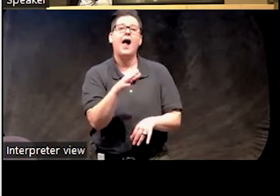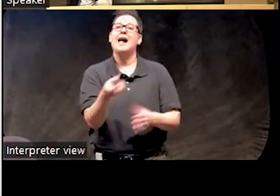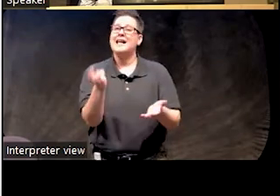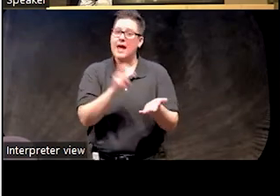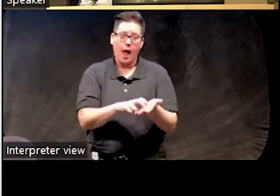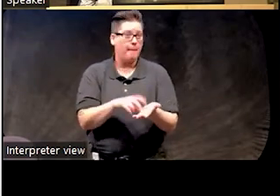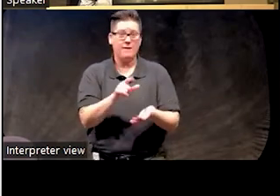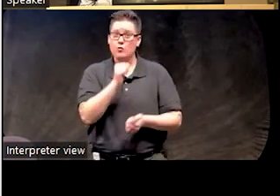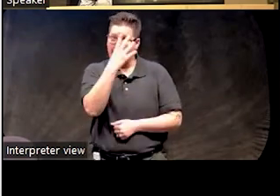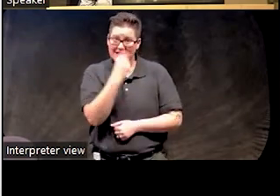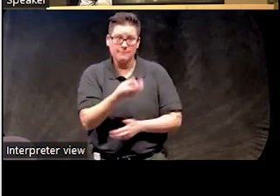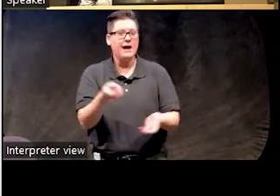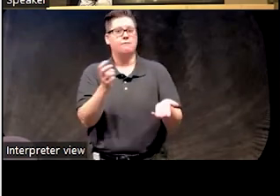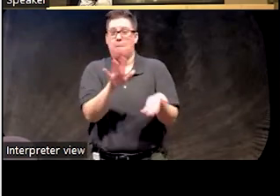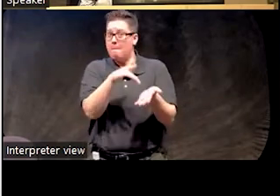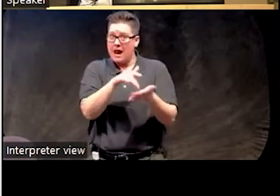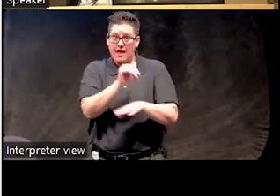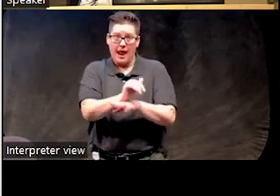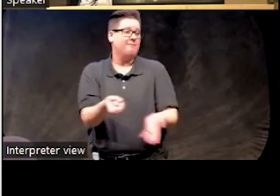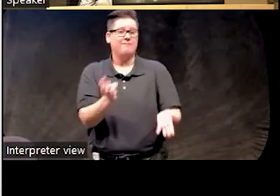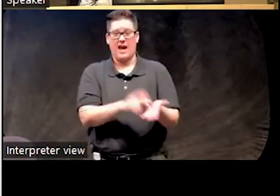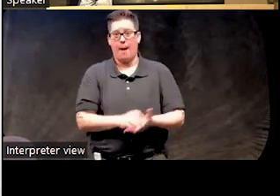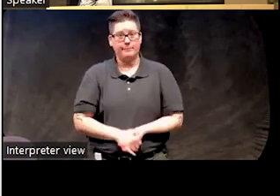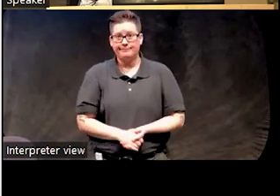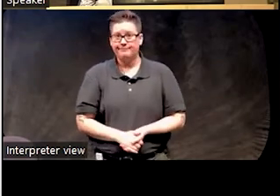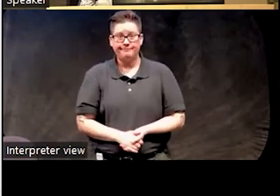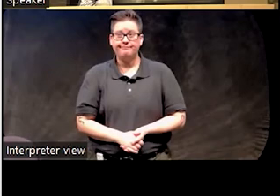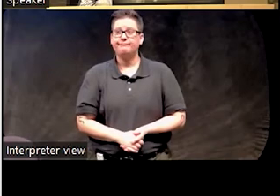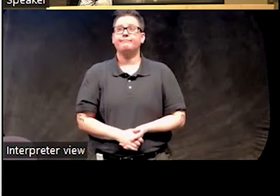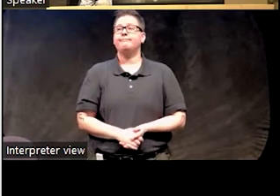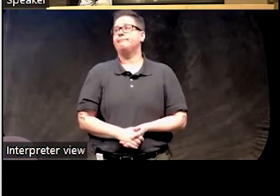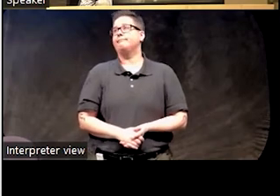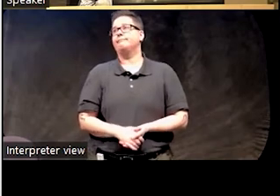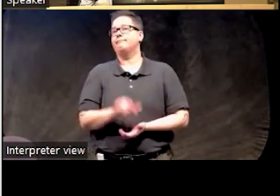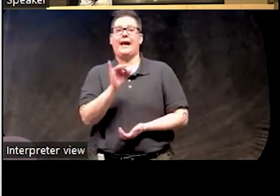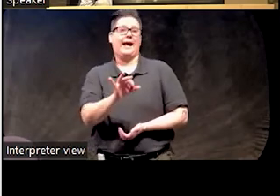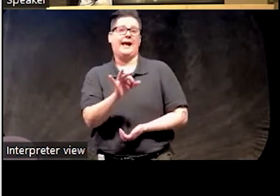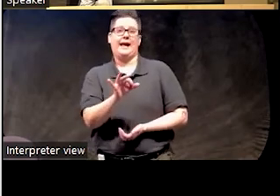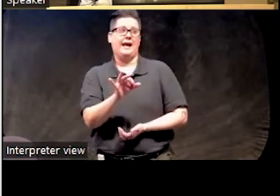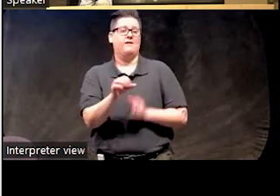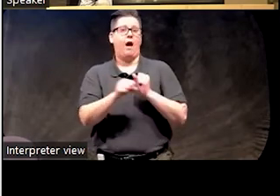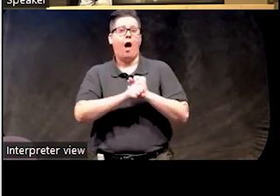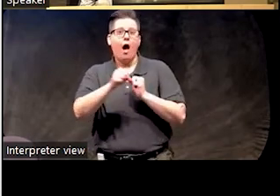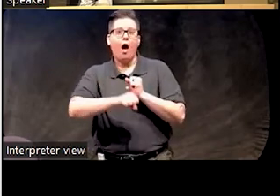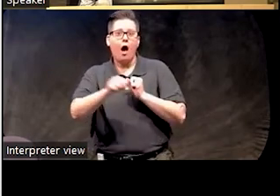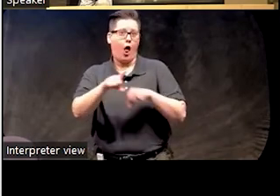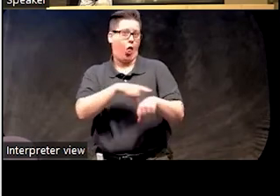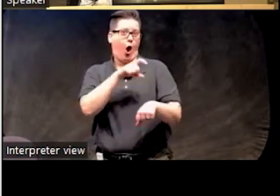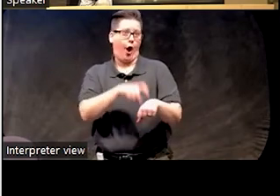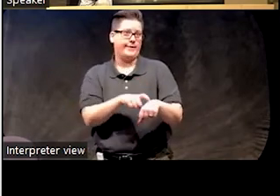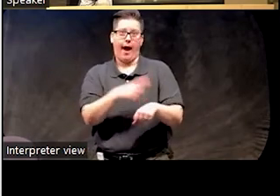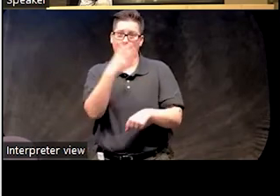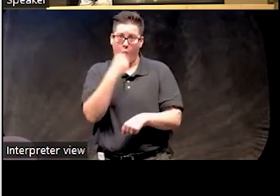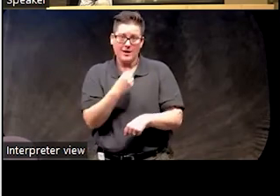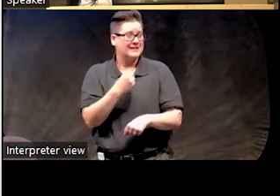bed if you're not sleeping in the middle of the night, get out of bed if it's taking you longer than 15 minutes or so to initially